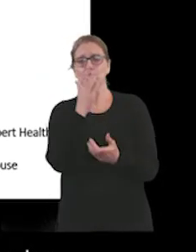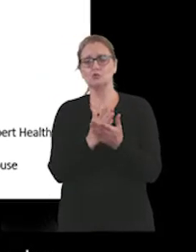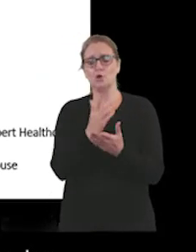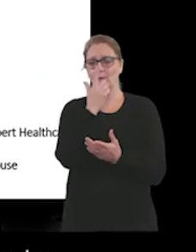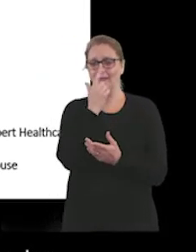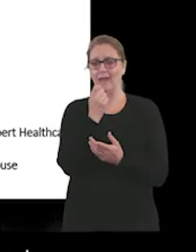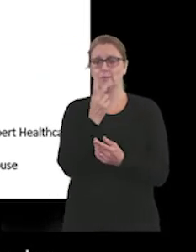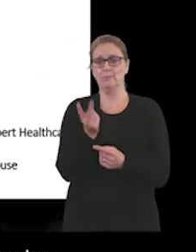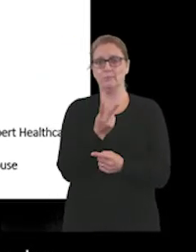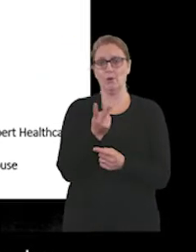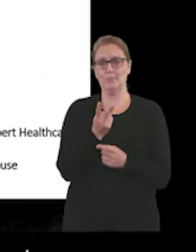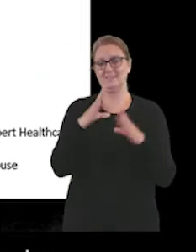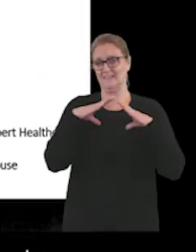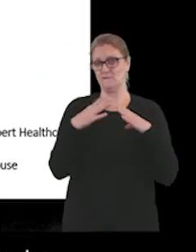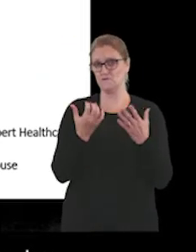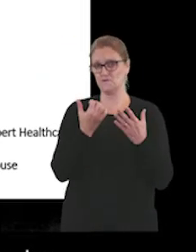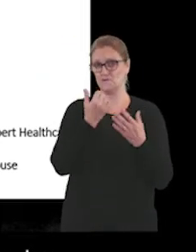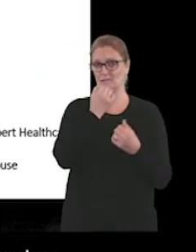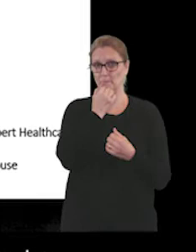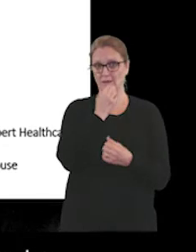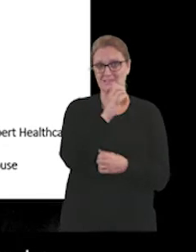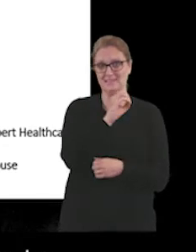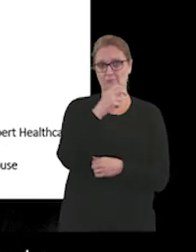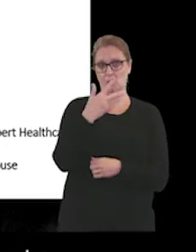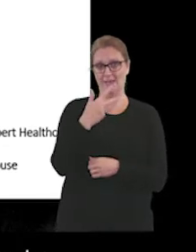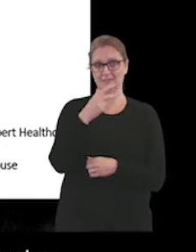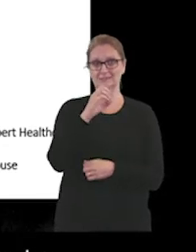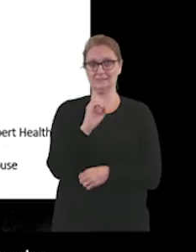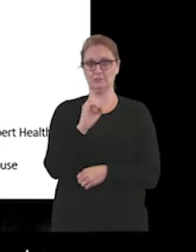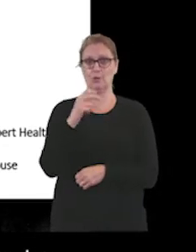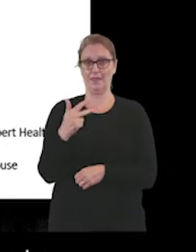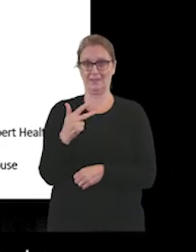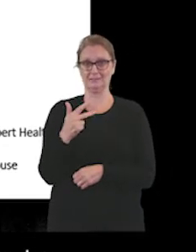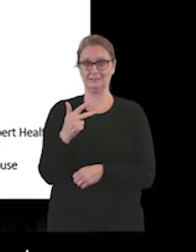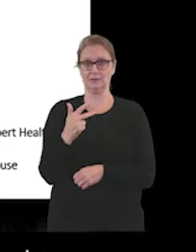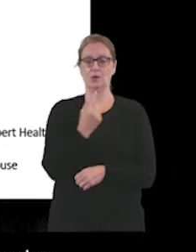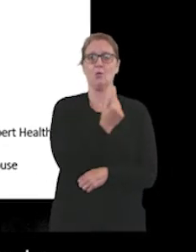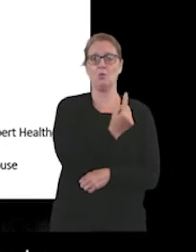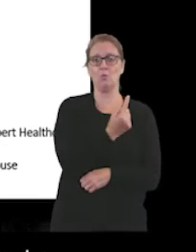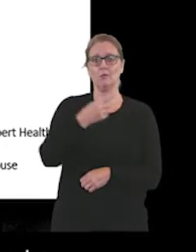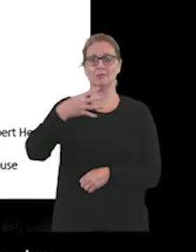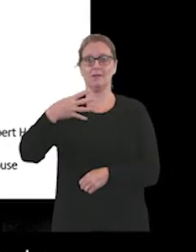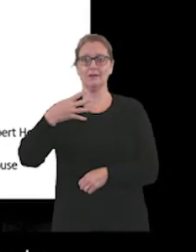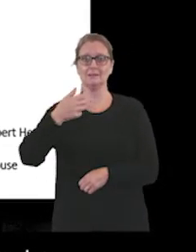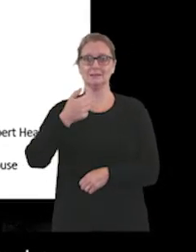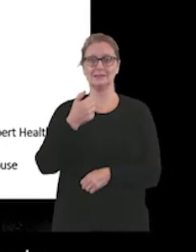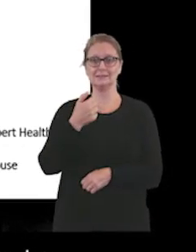for both of those is free number, which is 0808 196